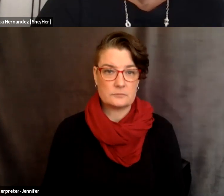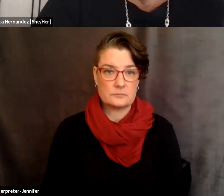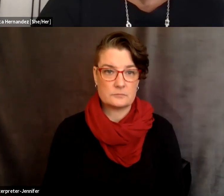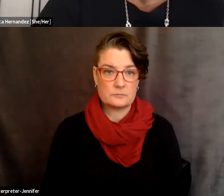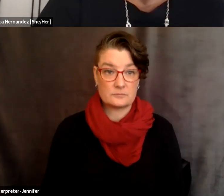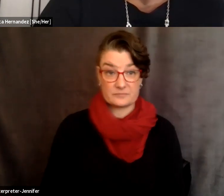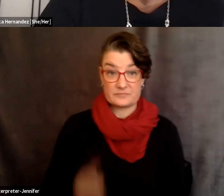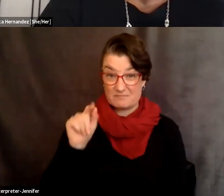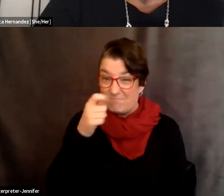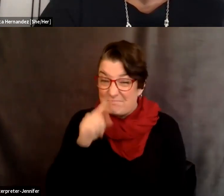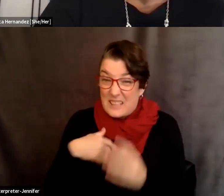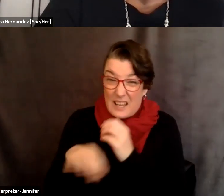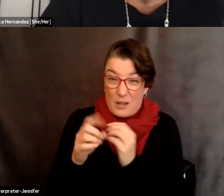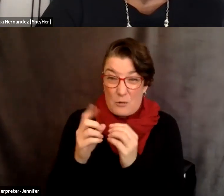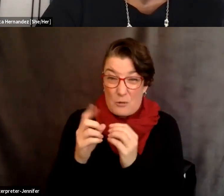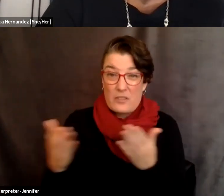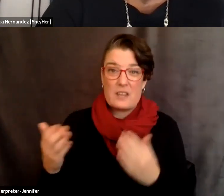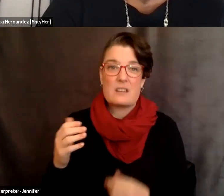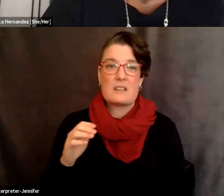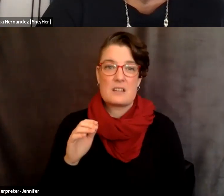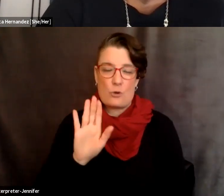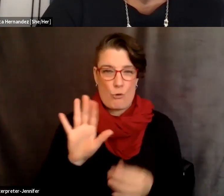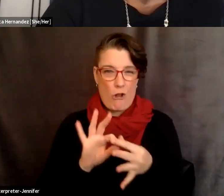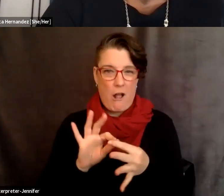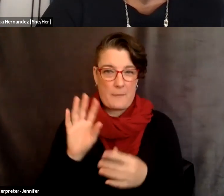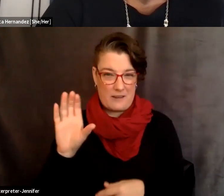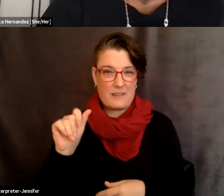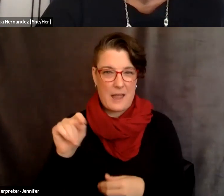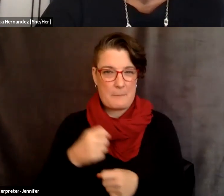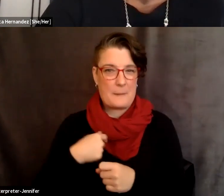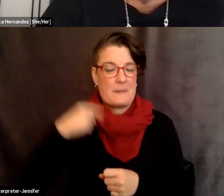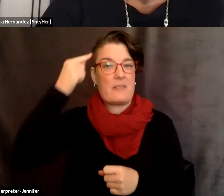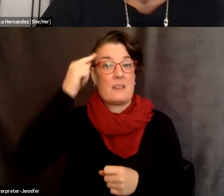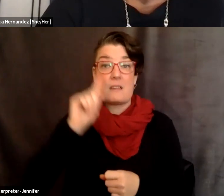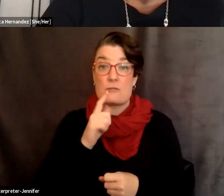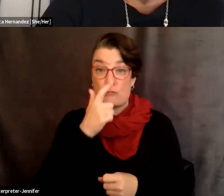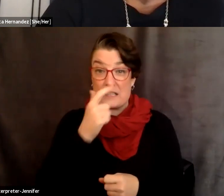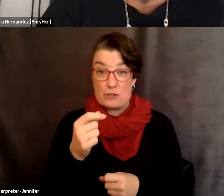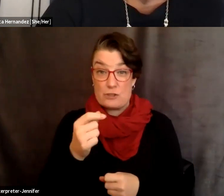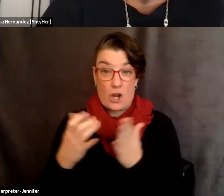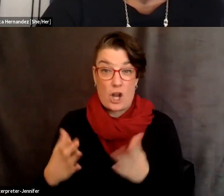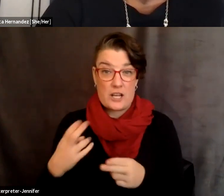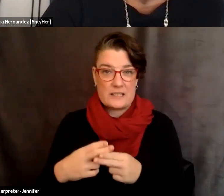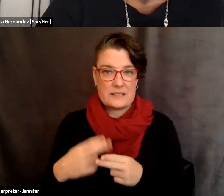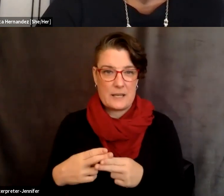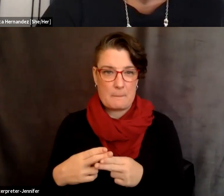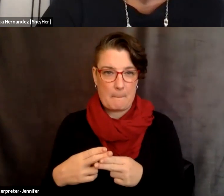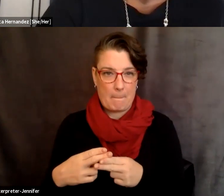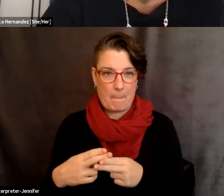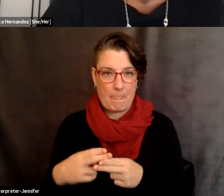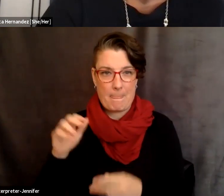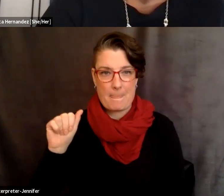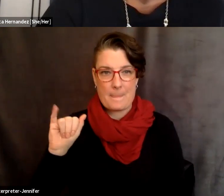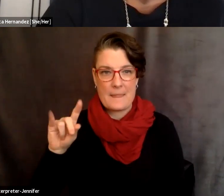So if I can add one other thing, I'll just mention that your, your, your comment, Kat, made me think there's a really interesting art, an artist named, um, her name is